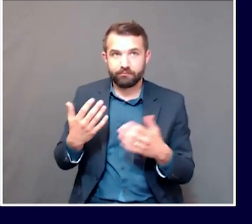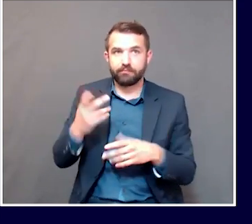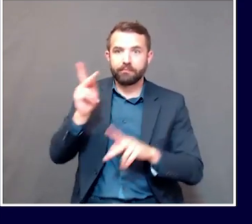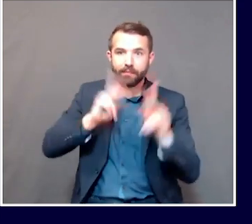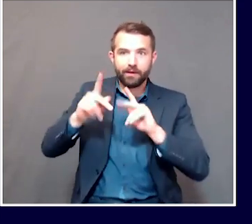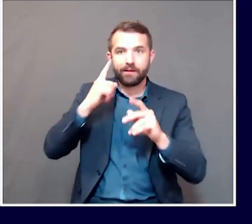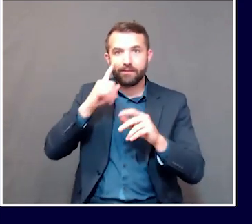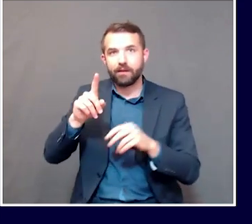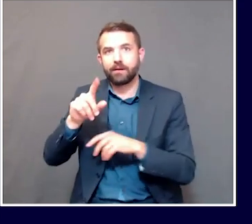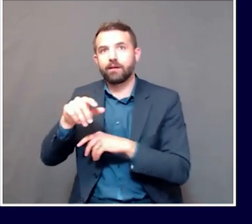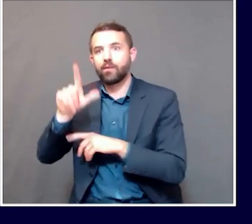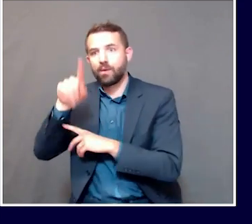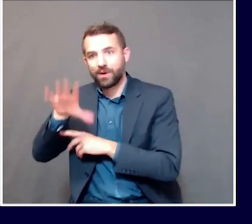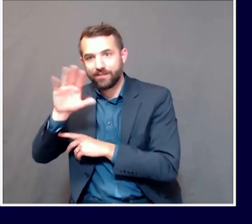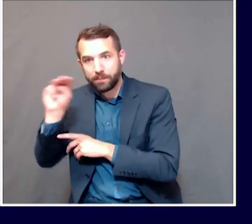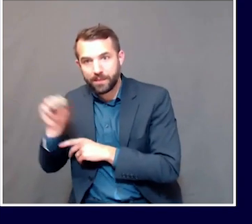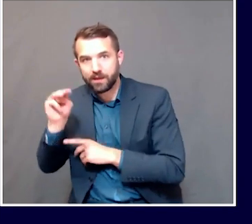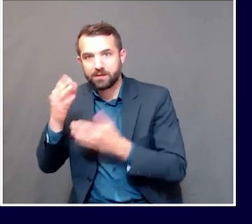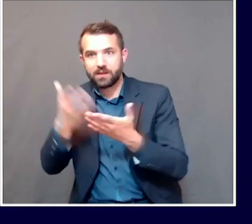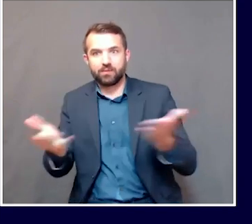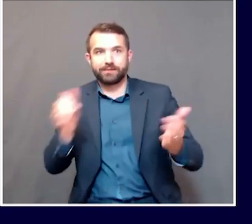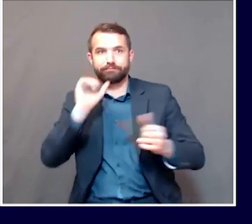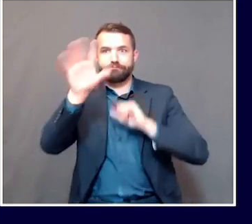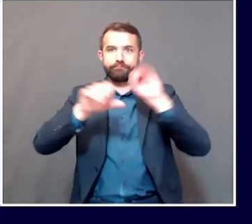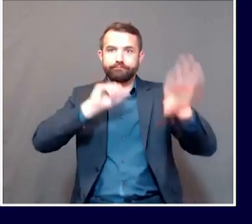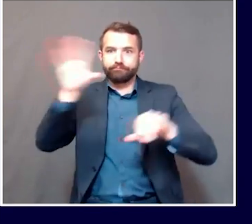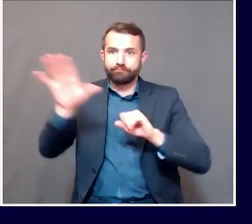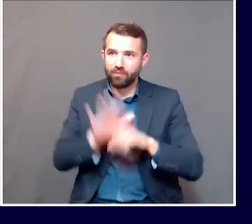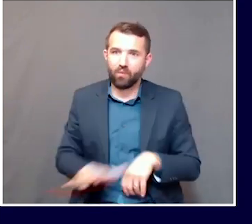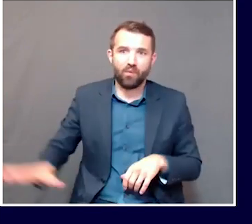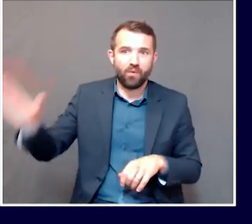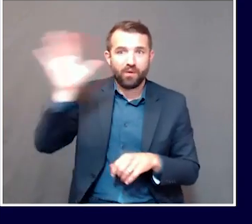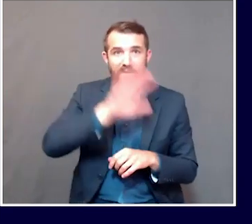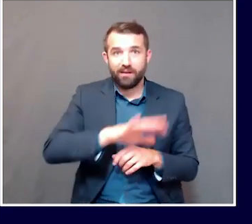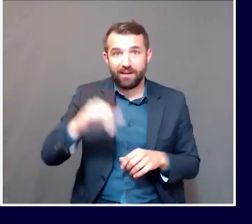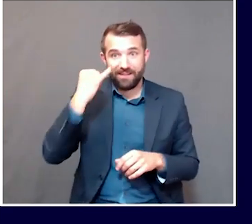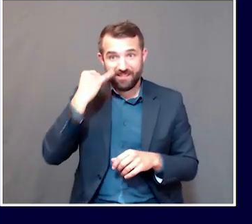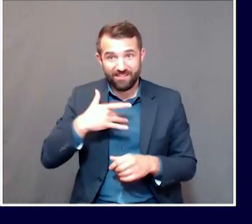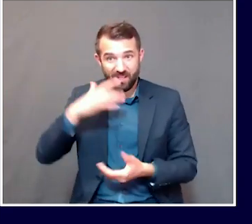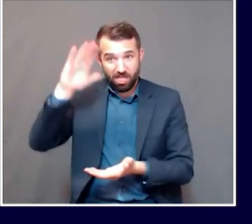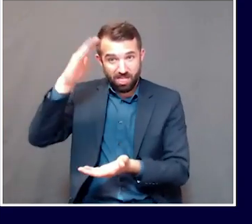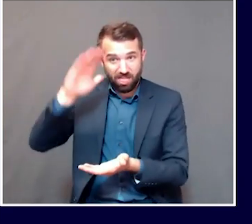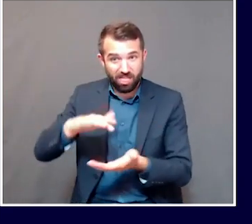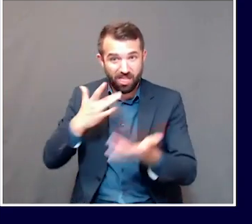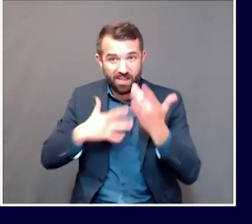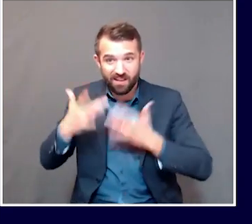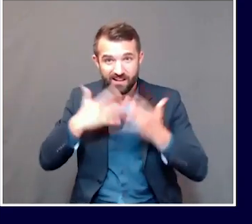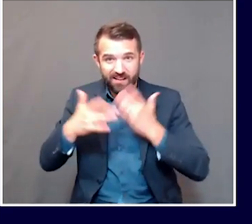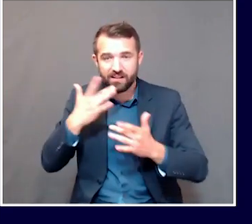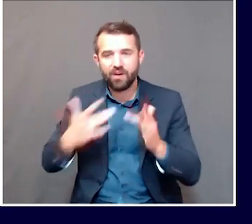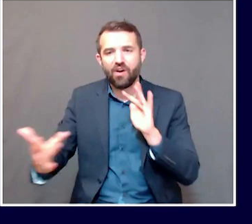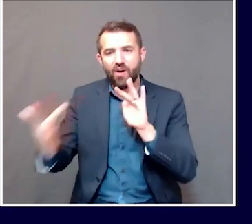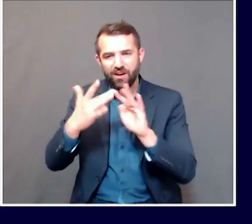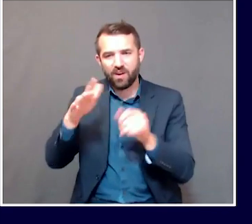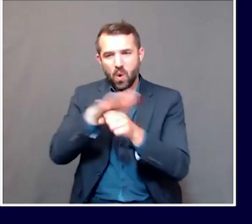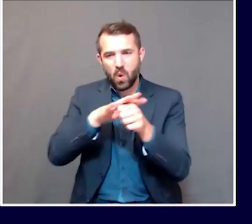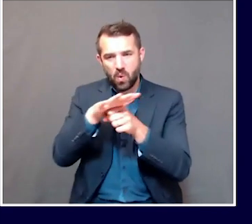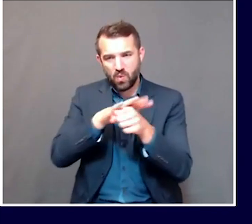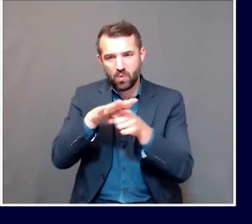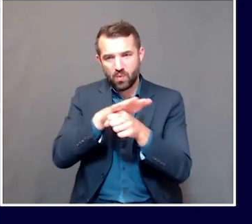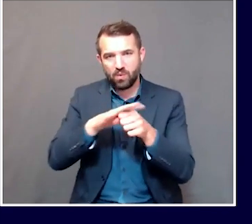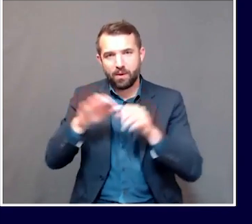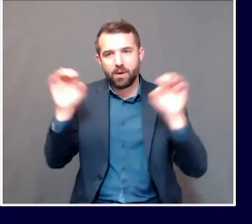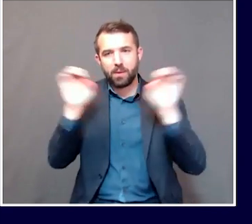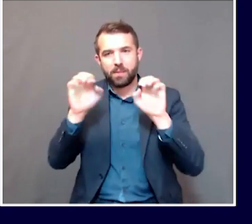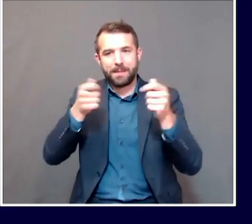stockpiles, especially if they are concerned about an outbreak and the offing, we recommend they contact their Emergency Management Agency, and then they can